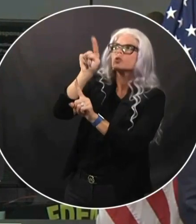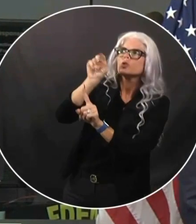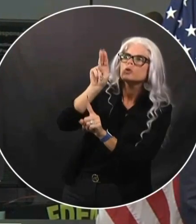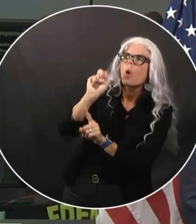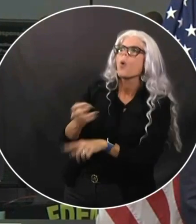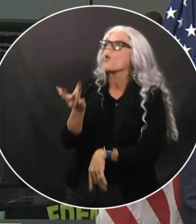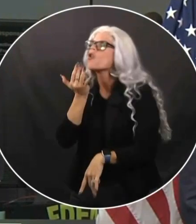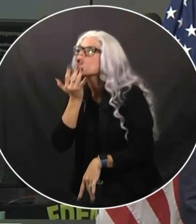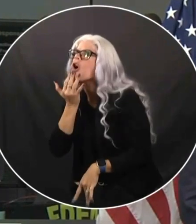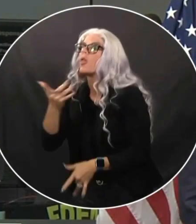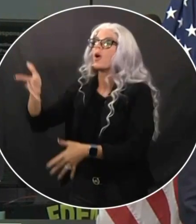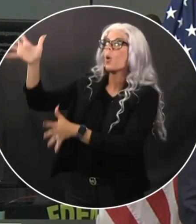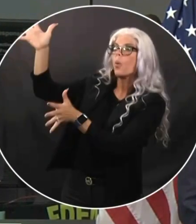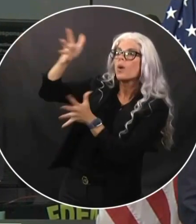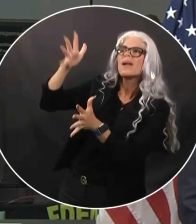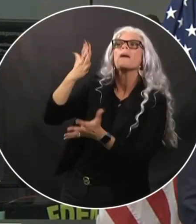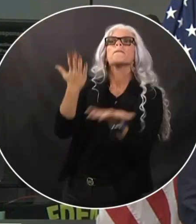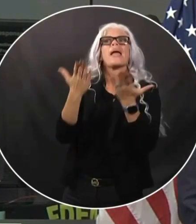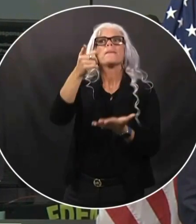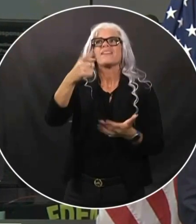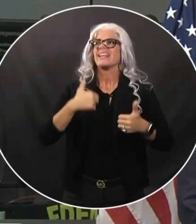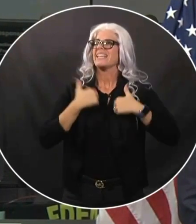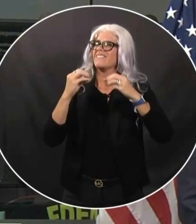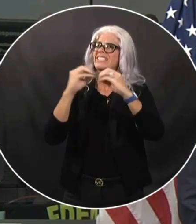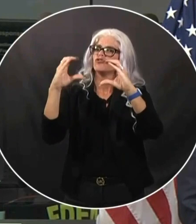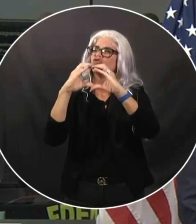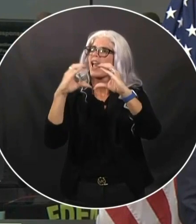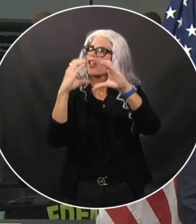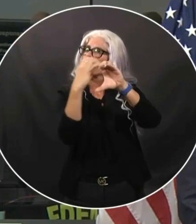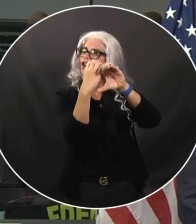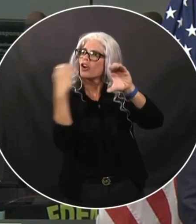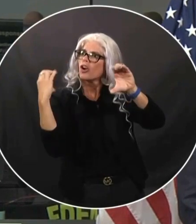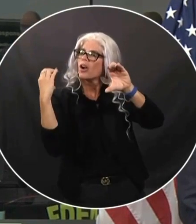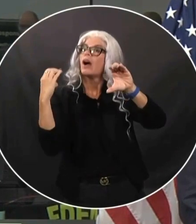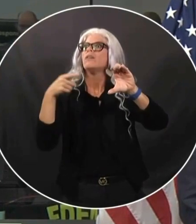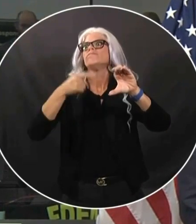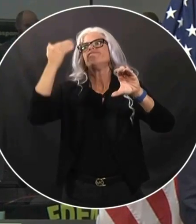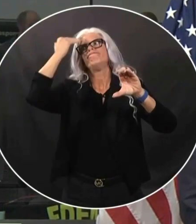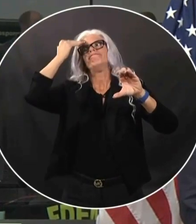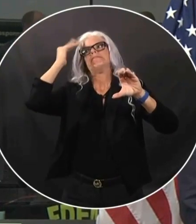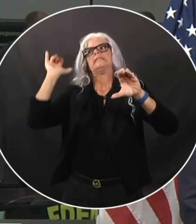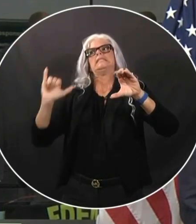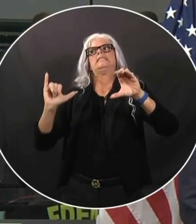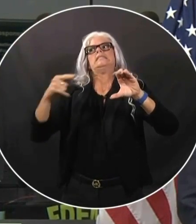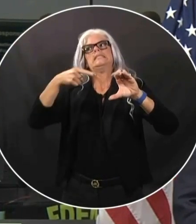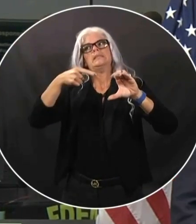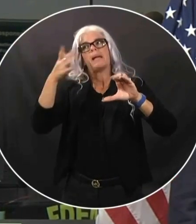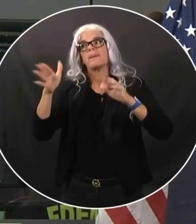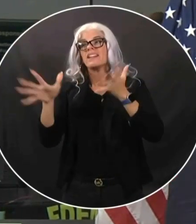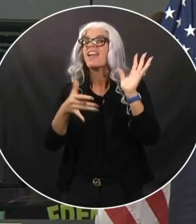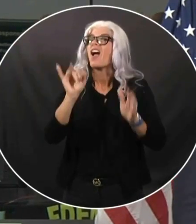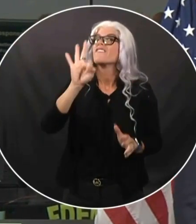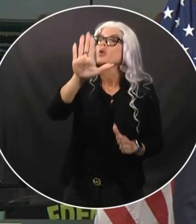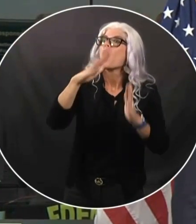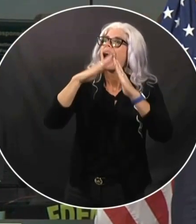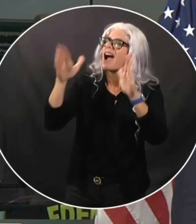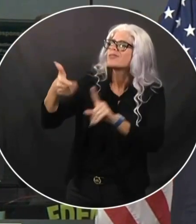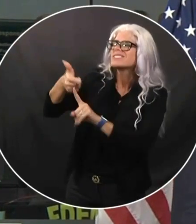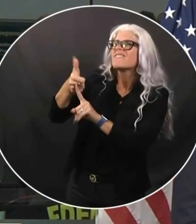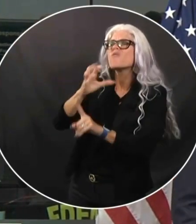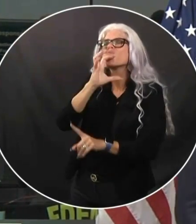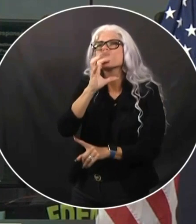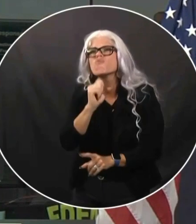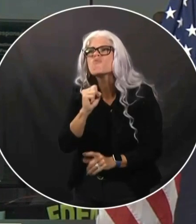a manufactured home, you need to evacuate. If you live in an older home that would not stand those winds, you need to